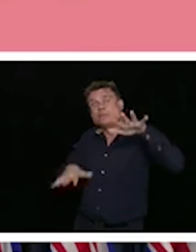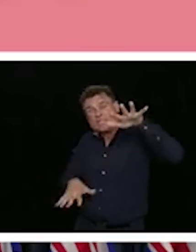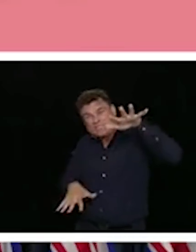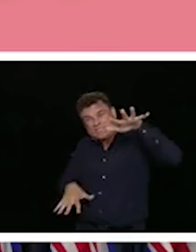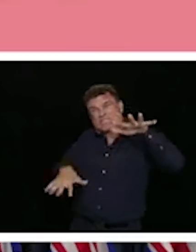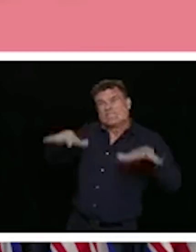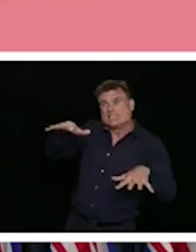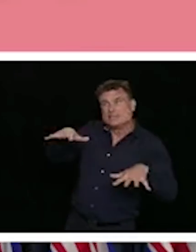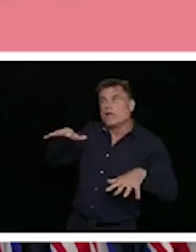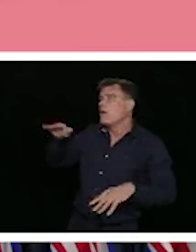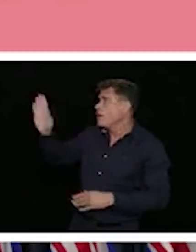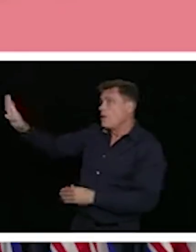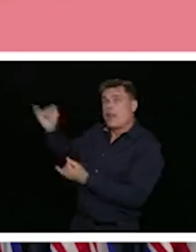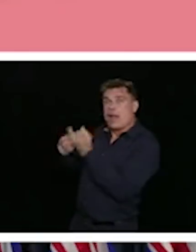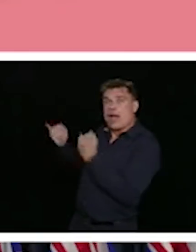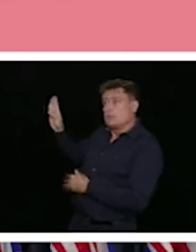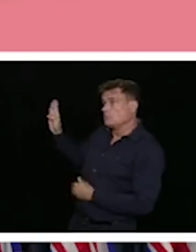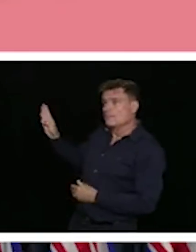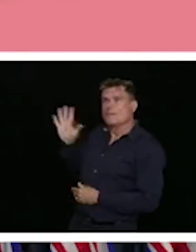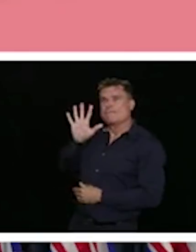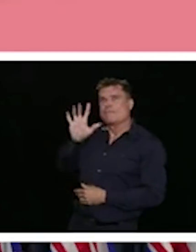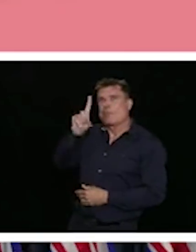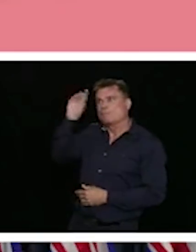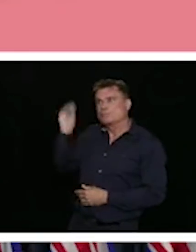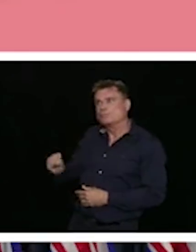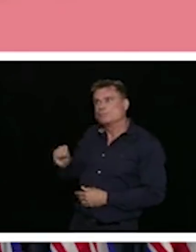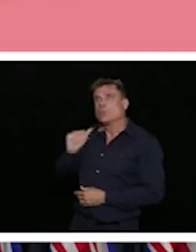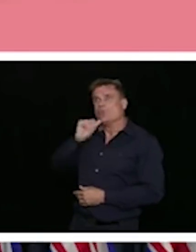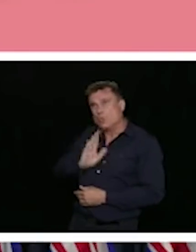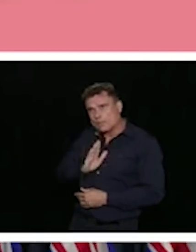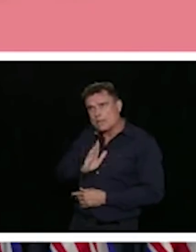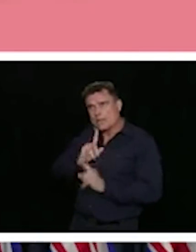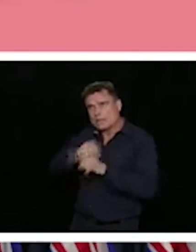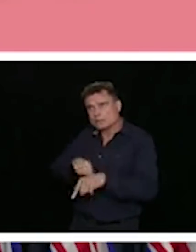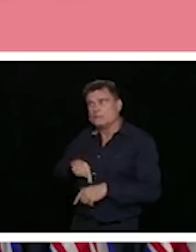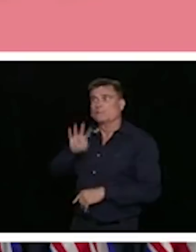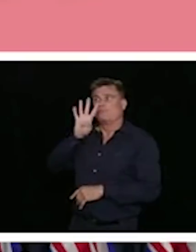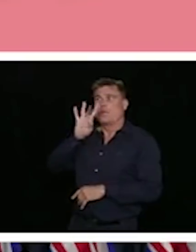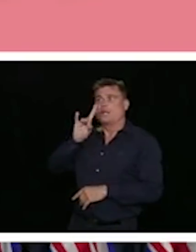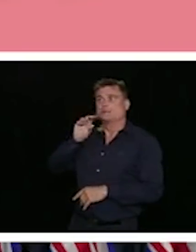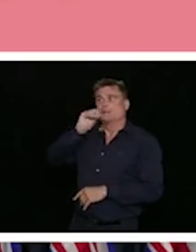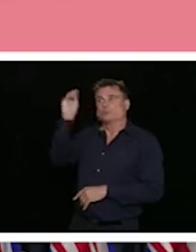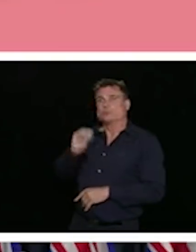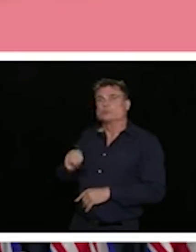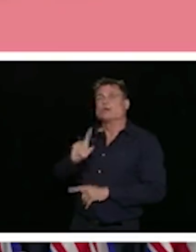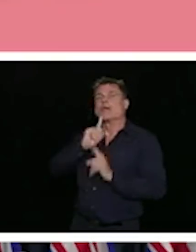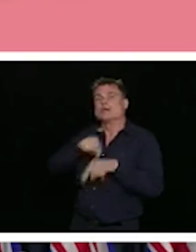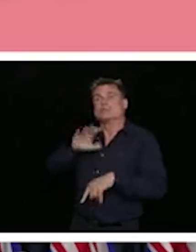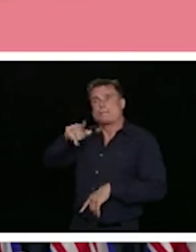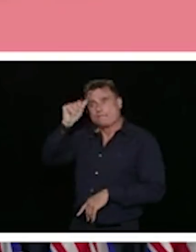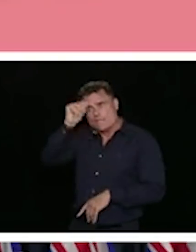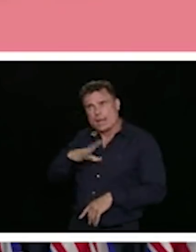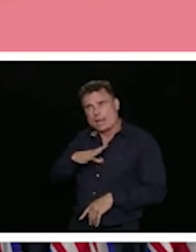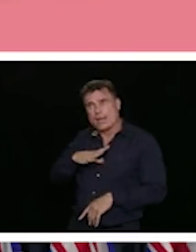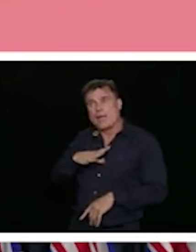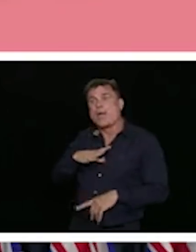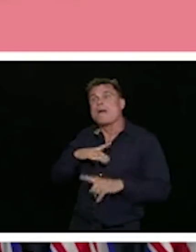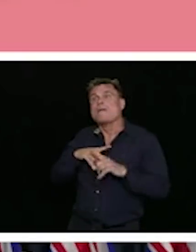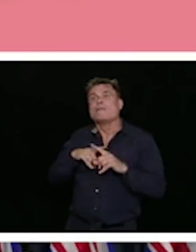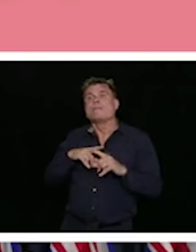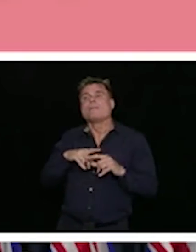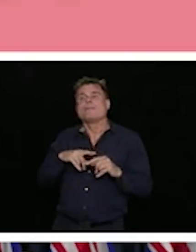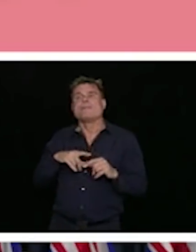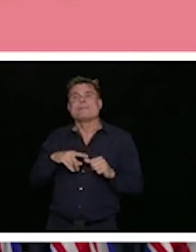a little off in some areas around race and ethnicity, whether somebody was a visible minority, or not.